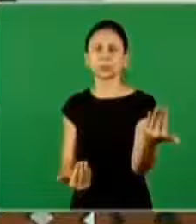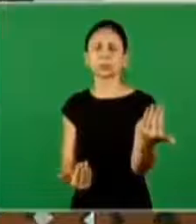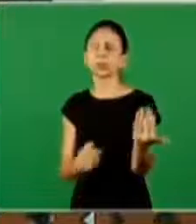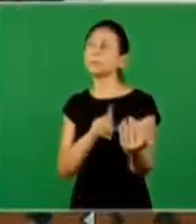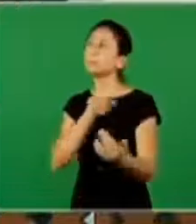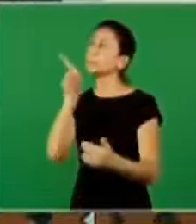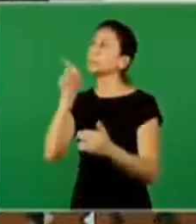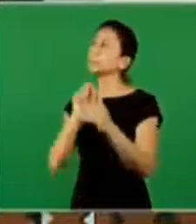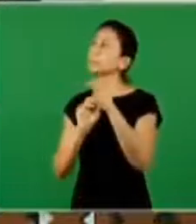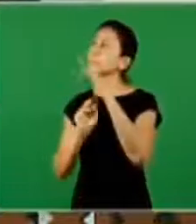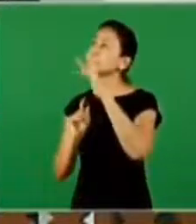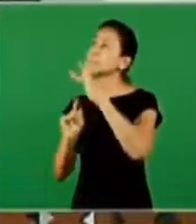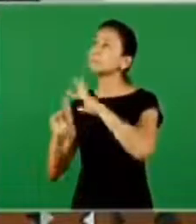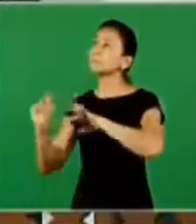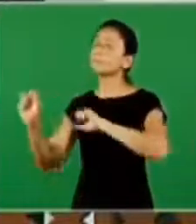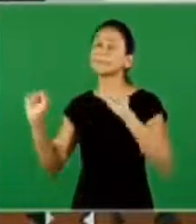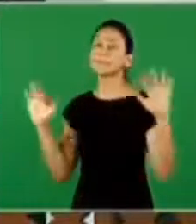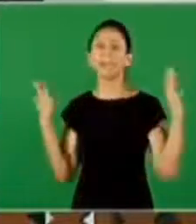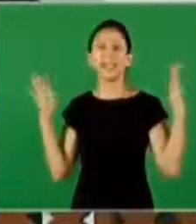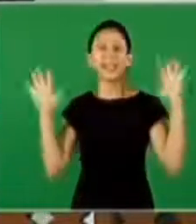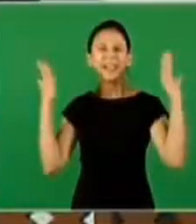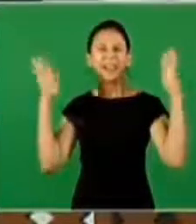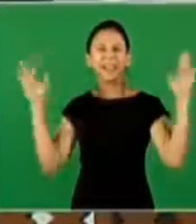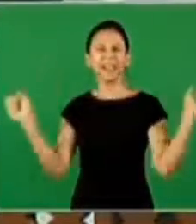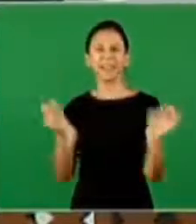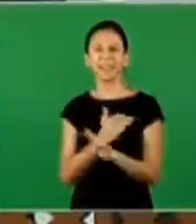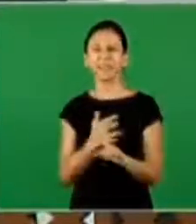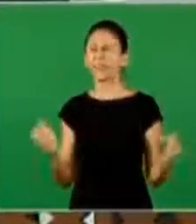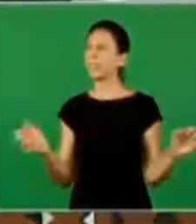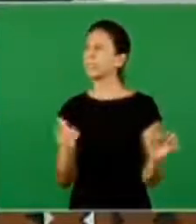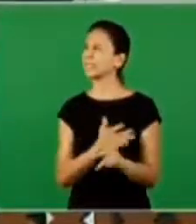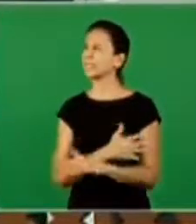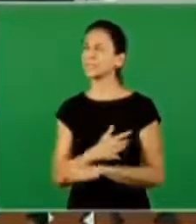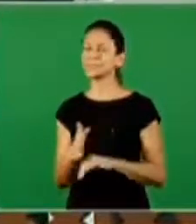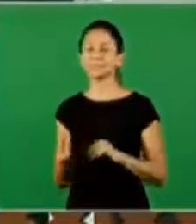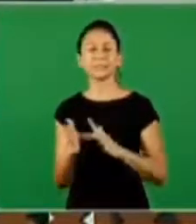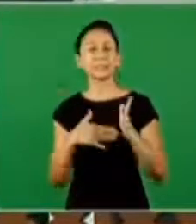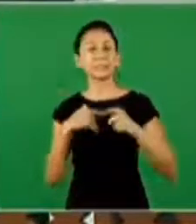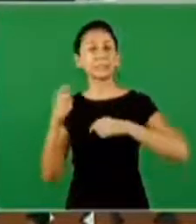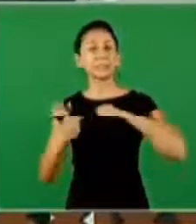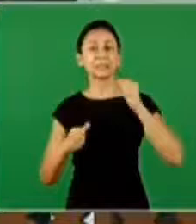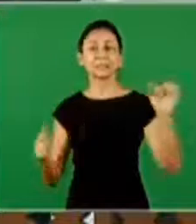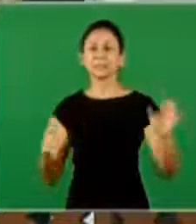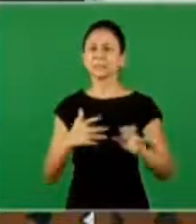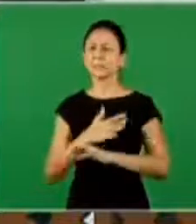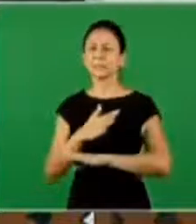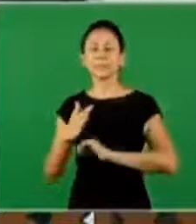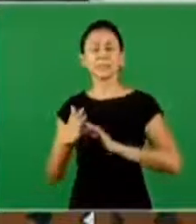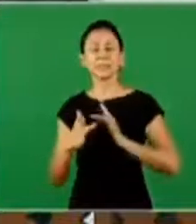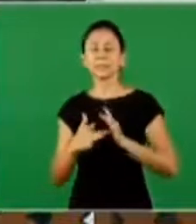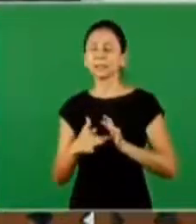in eternity rejoice in glorifying the name of the Lord and you say